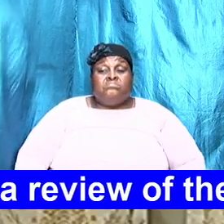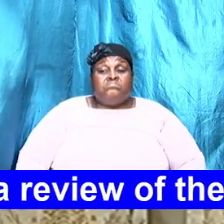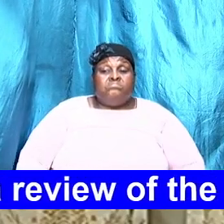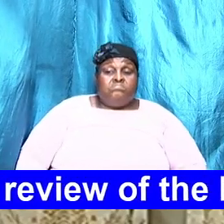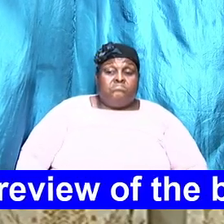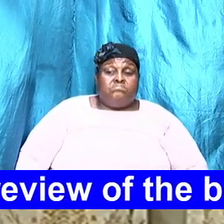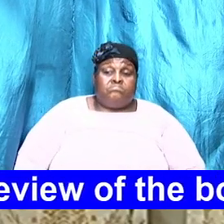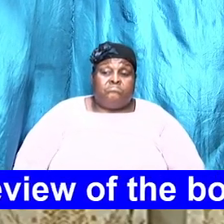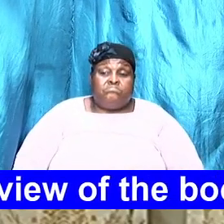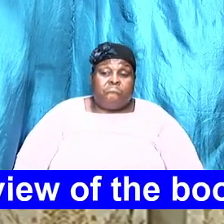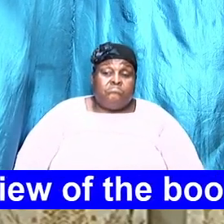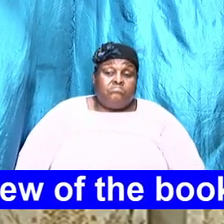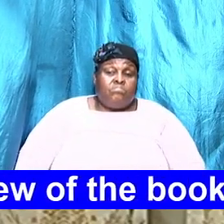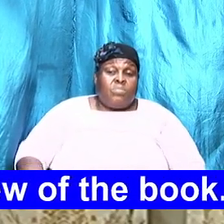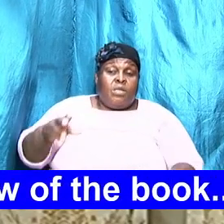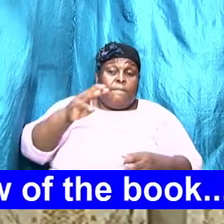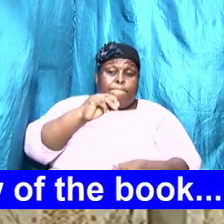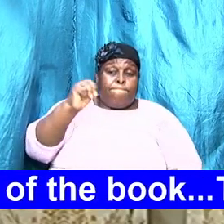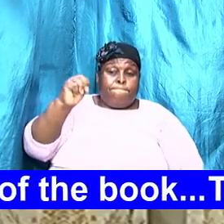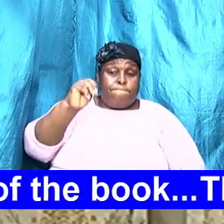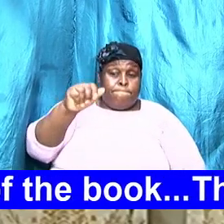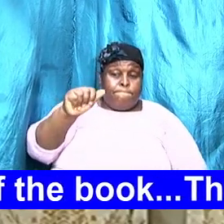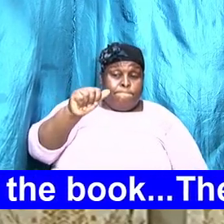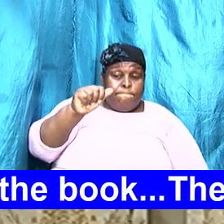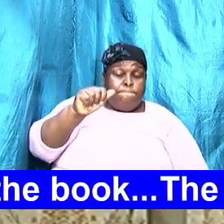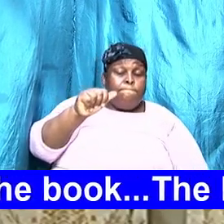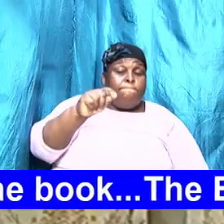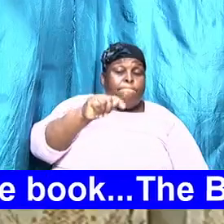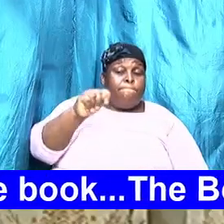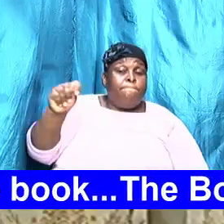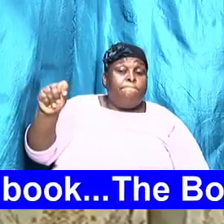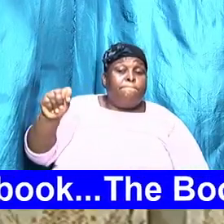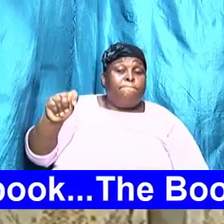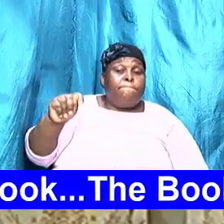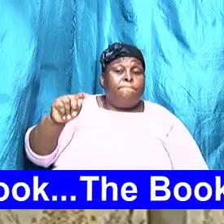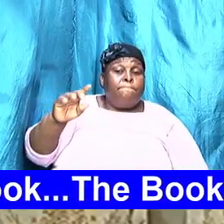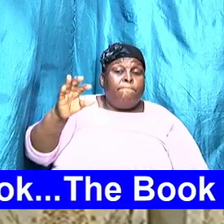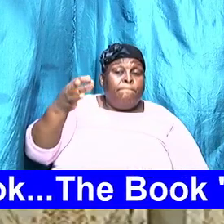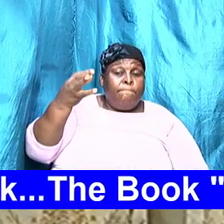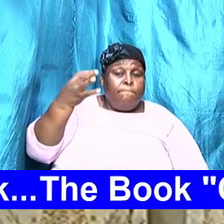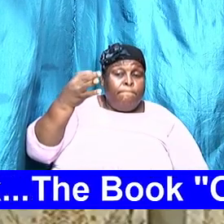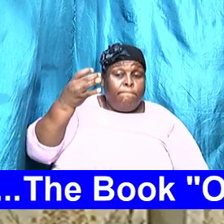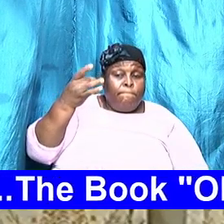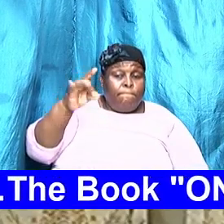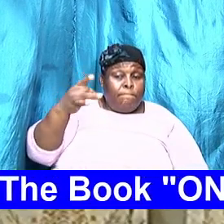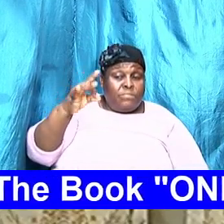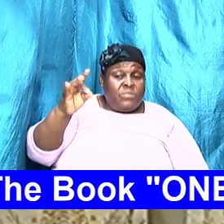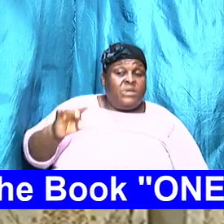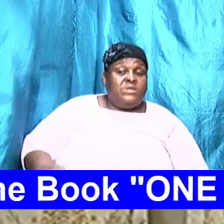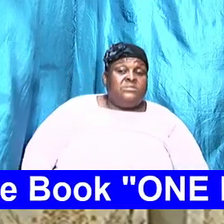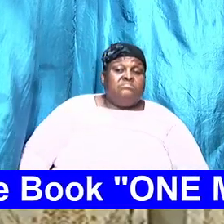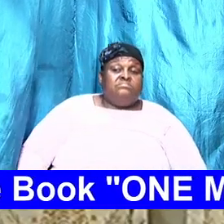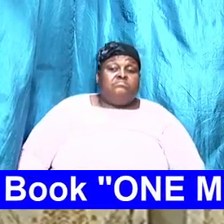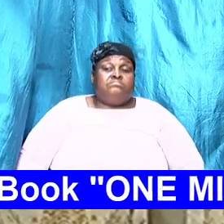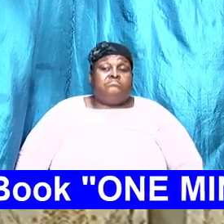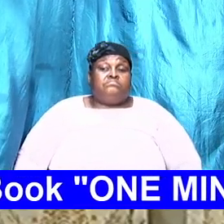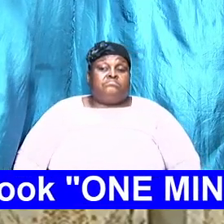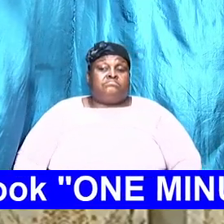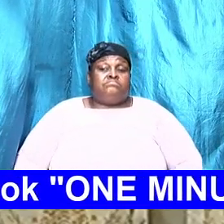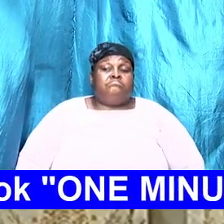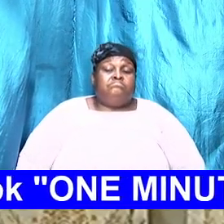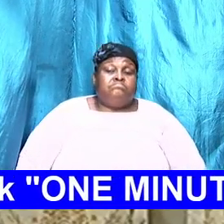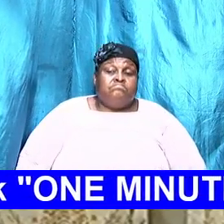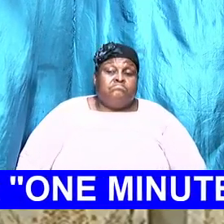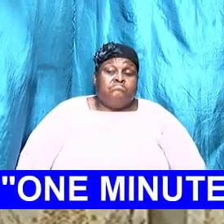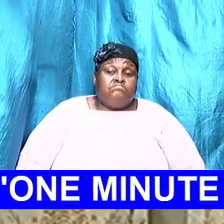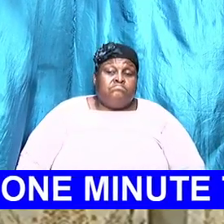Matthew chapter 18. I want us to read it together. And I'm going to ask how we put it on the screen because I want us to read it. St. Matthew chapter 18 from